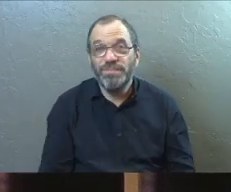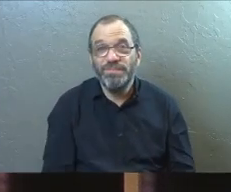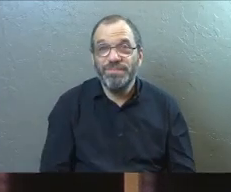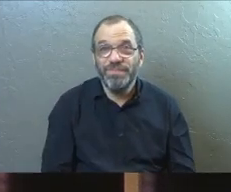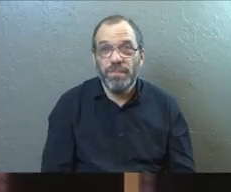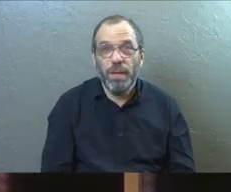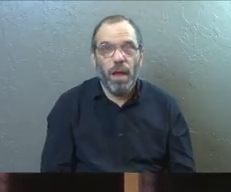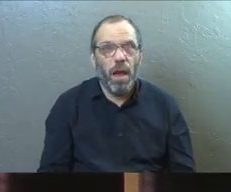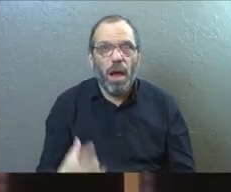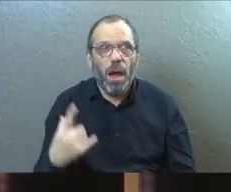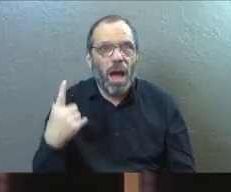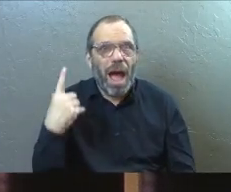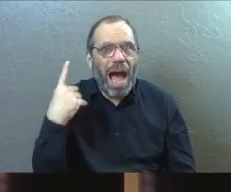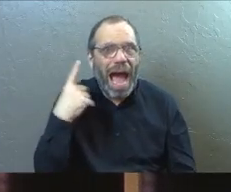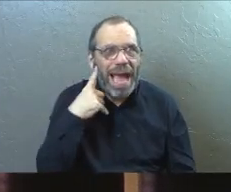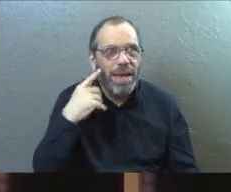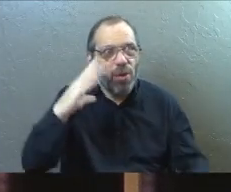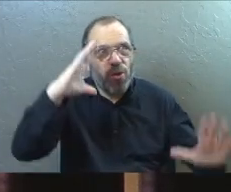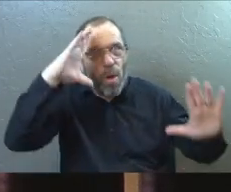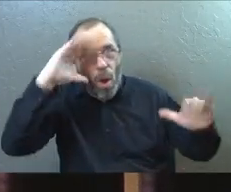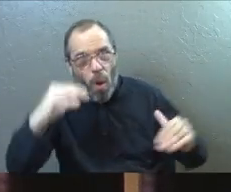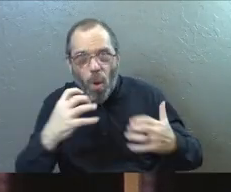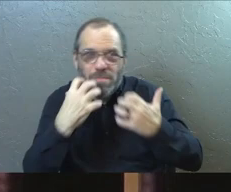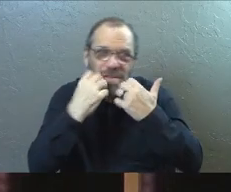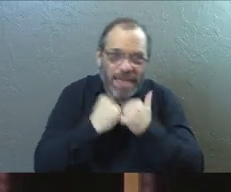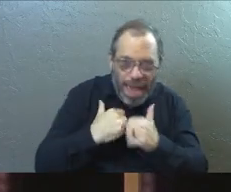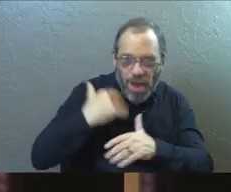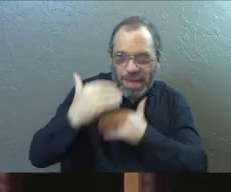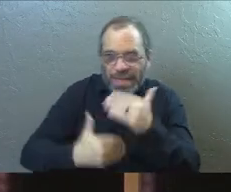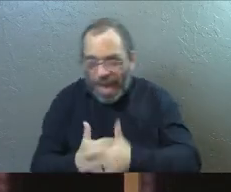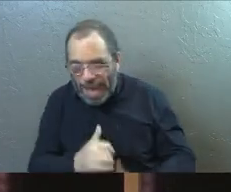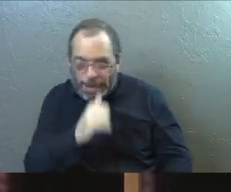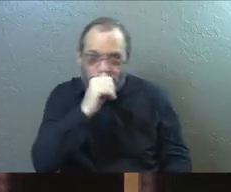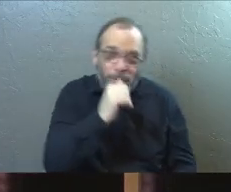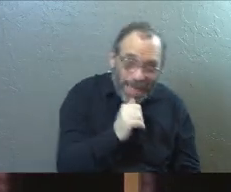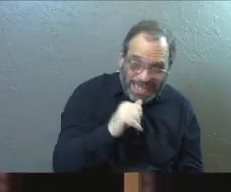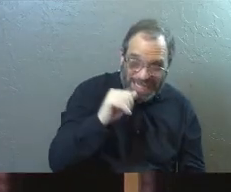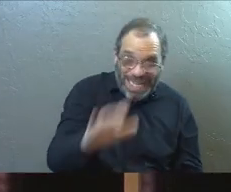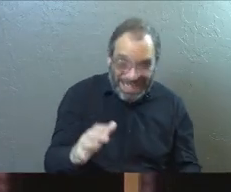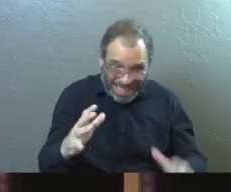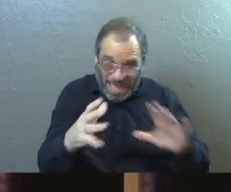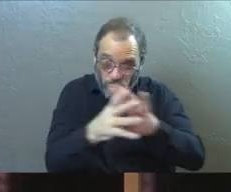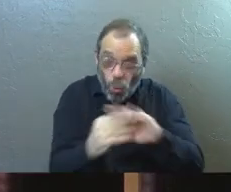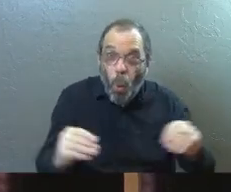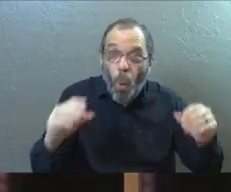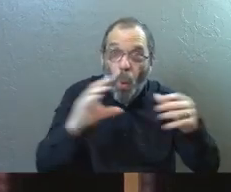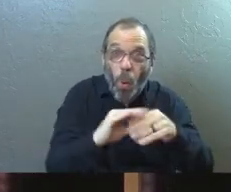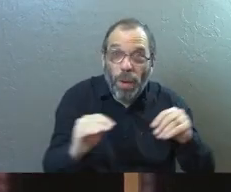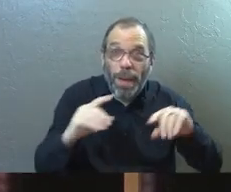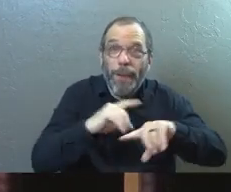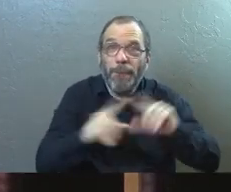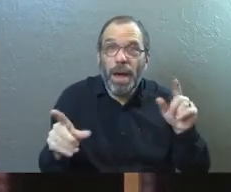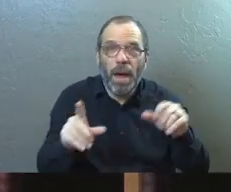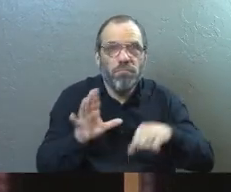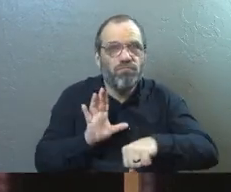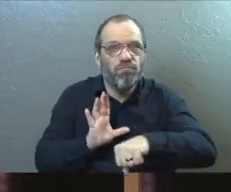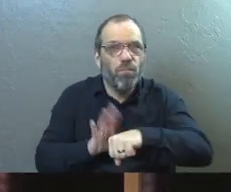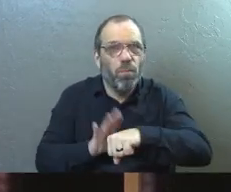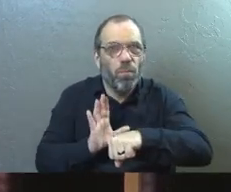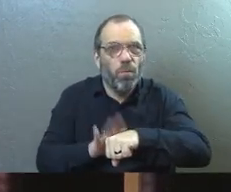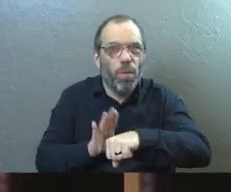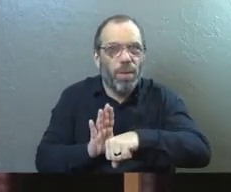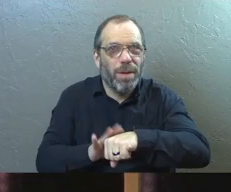And I hear the hope and the care and the kindness and the patience of God in all of that. But also a warning.